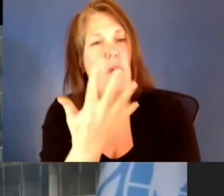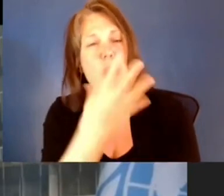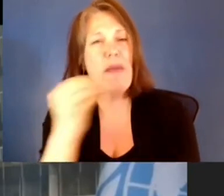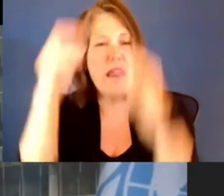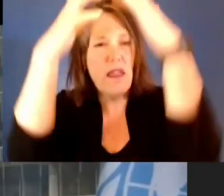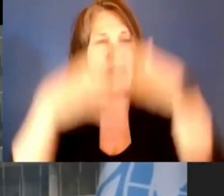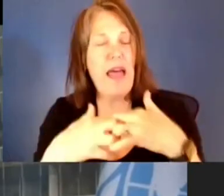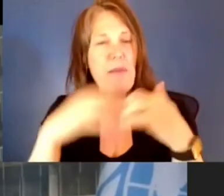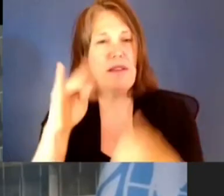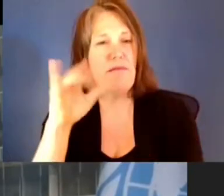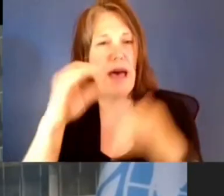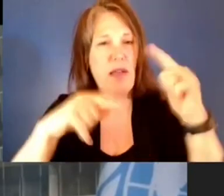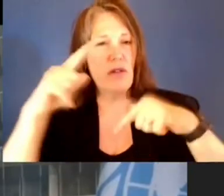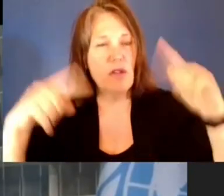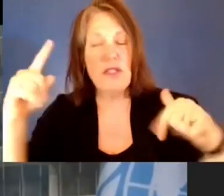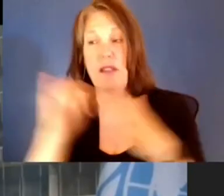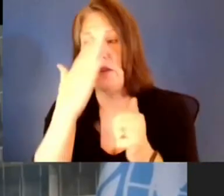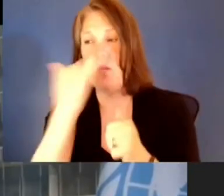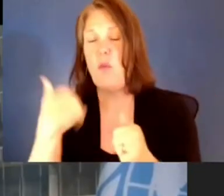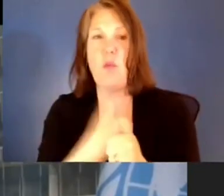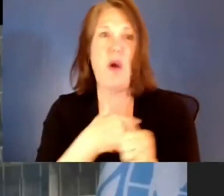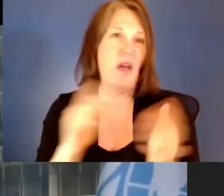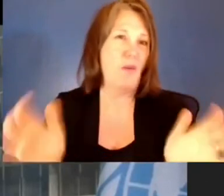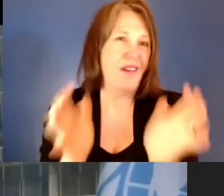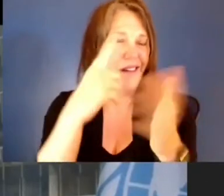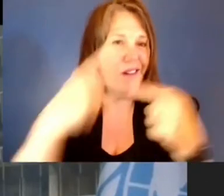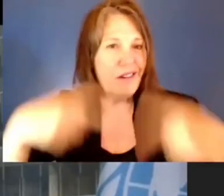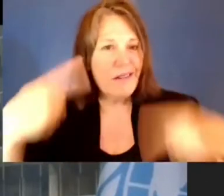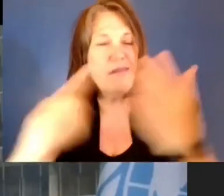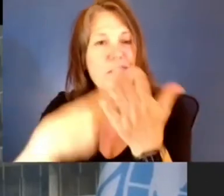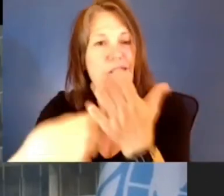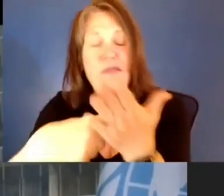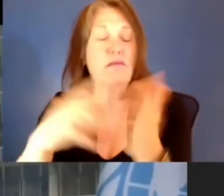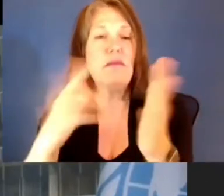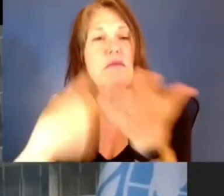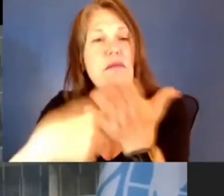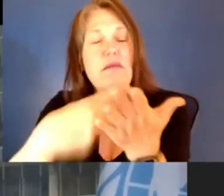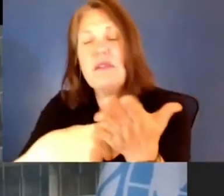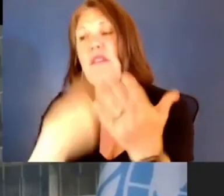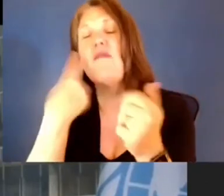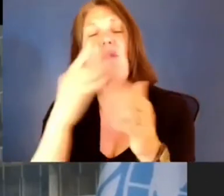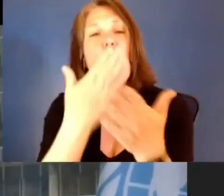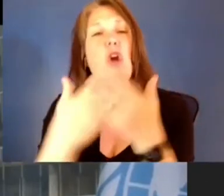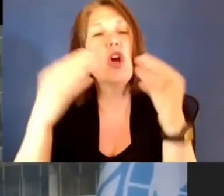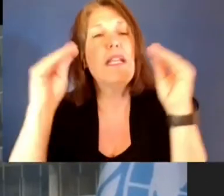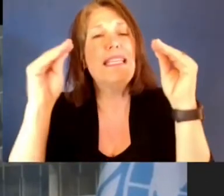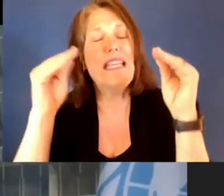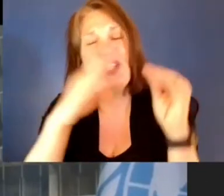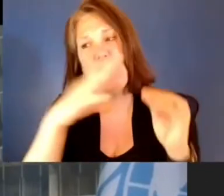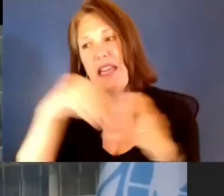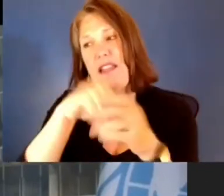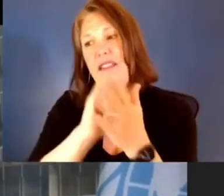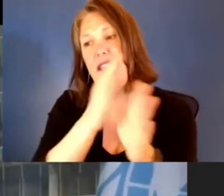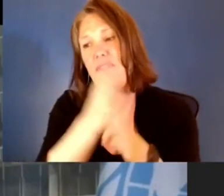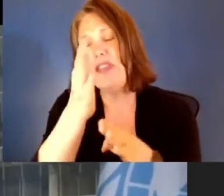we encourage dialogue between our member states and support the sharing of good teaching practices in this field. In May, will